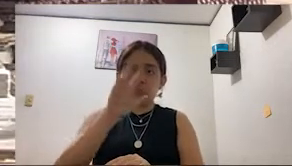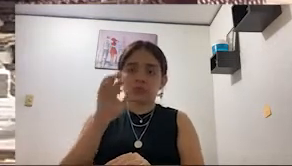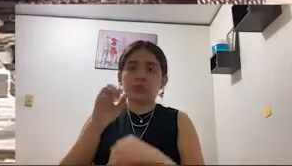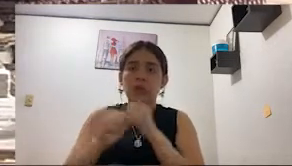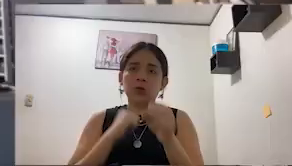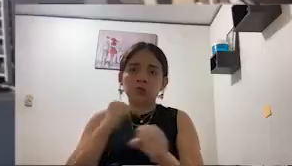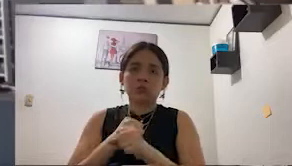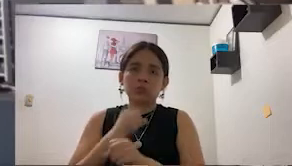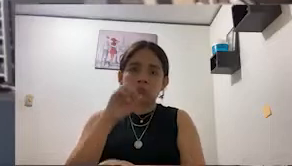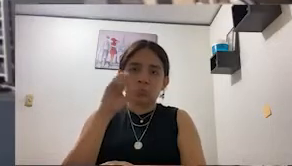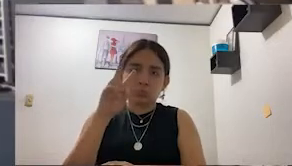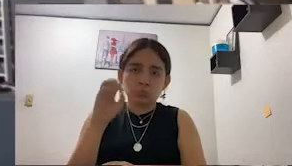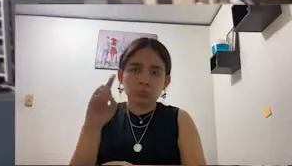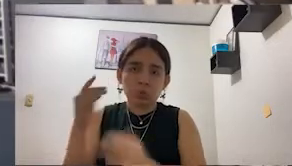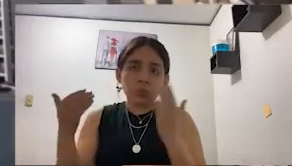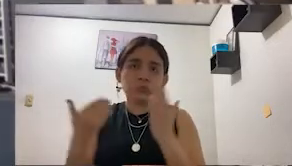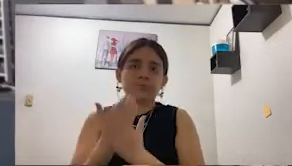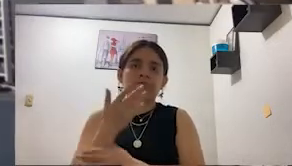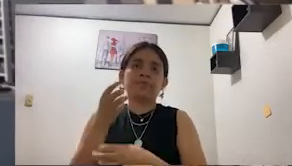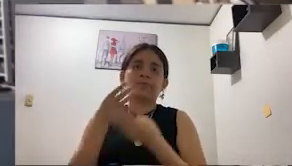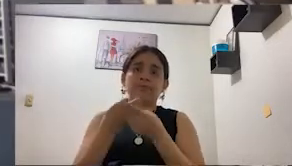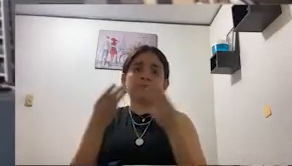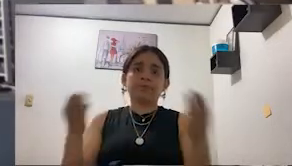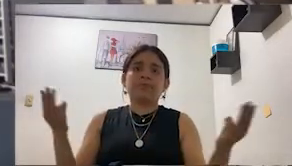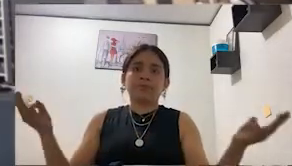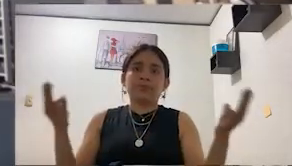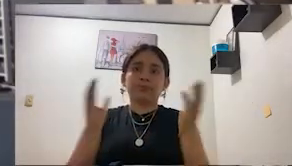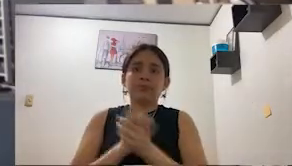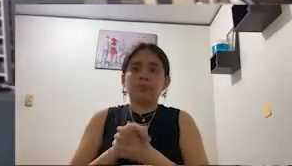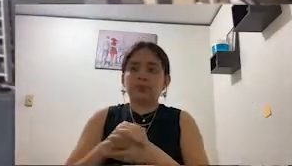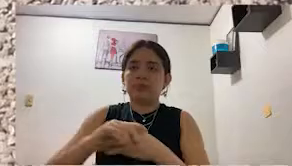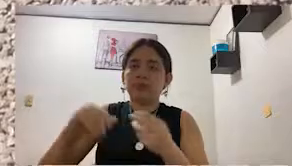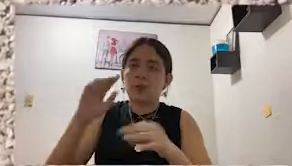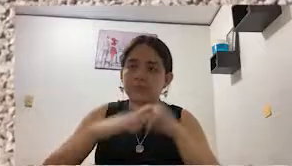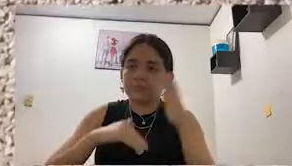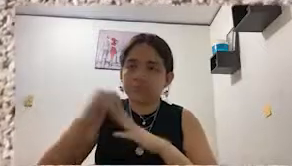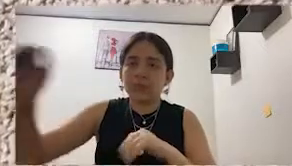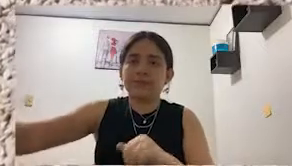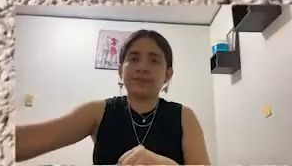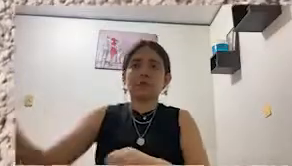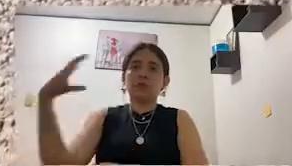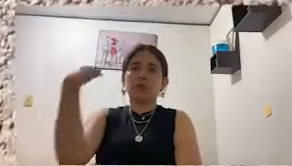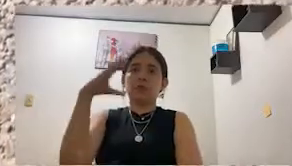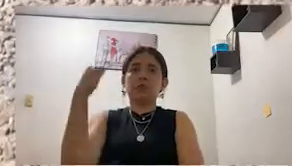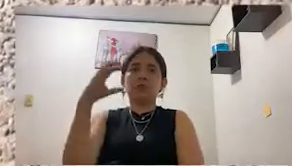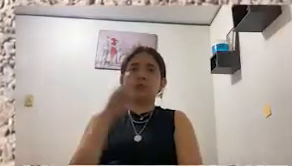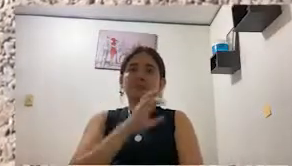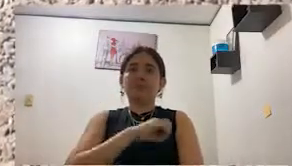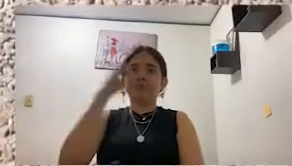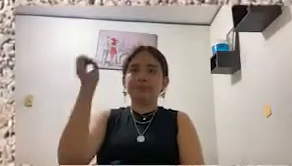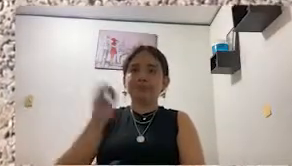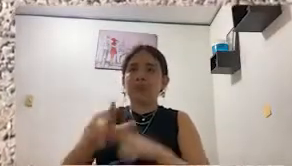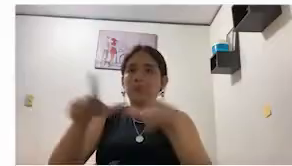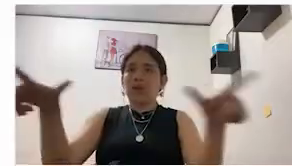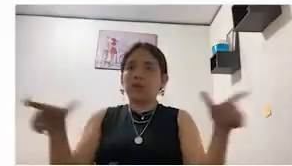reduced. In recent years, the use of recycled concrete from pavements, buildings, and other types of structures as a